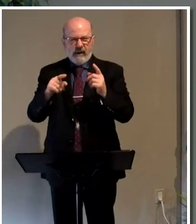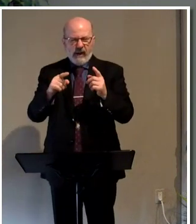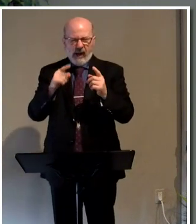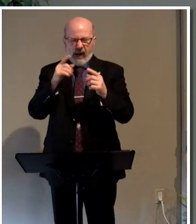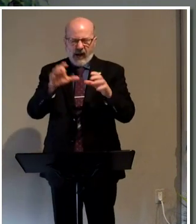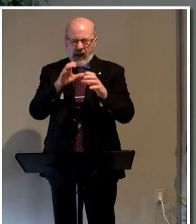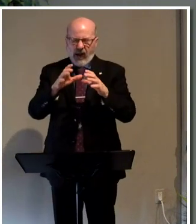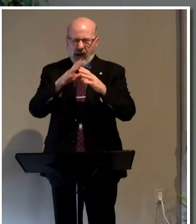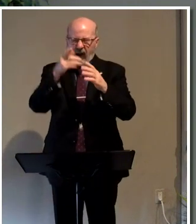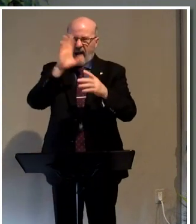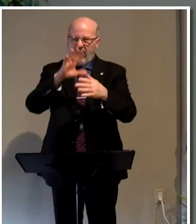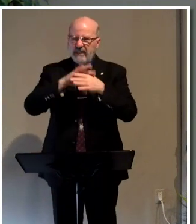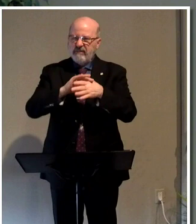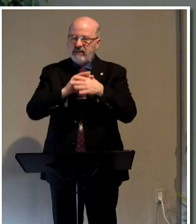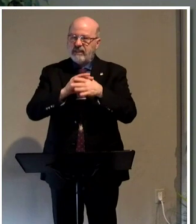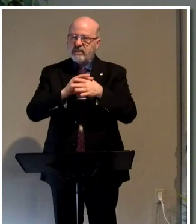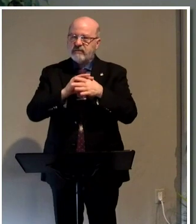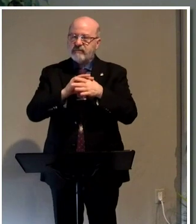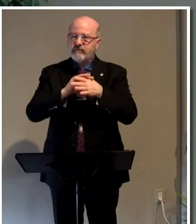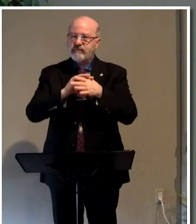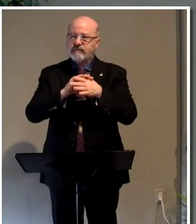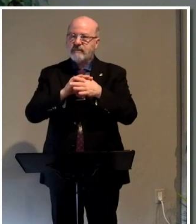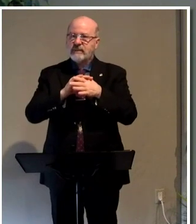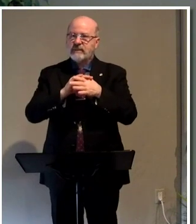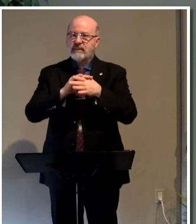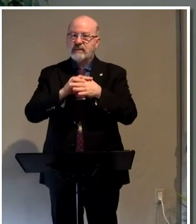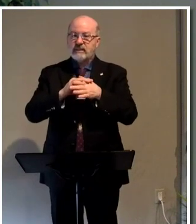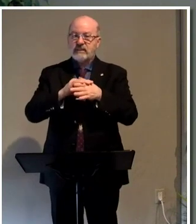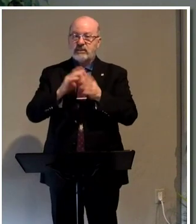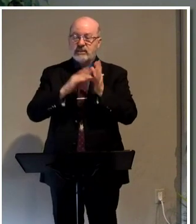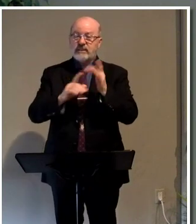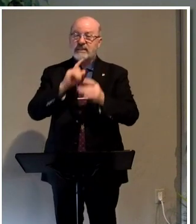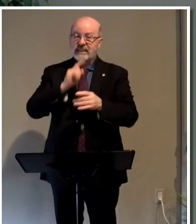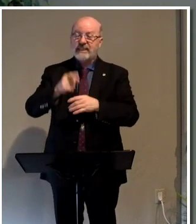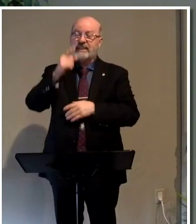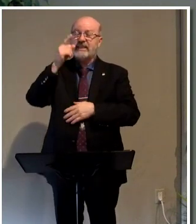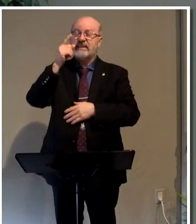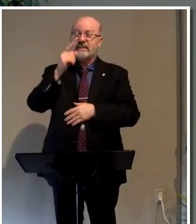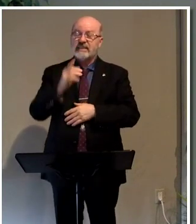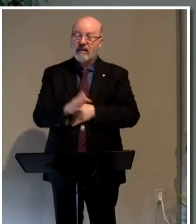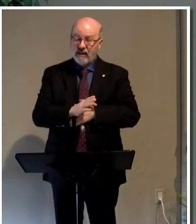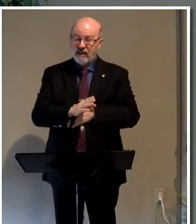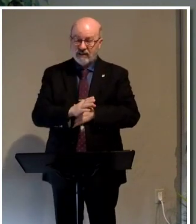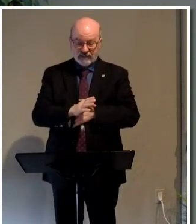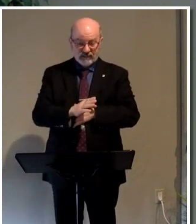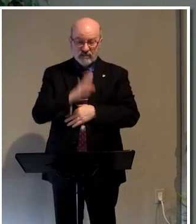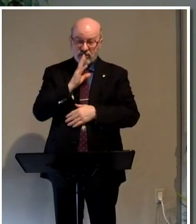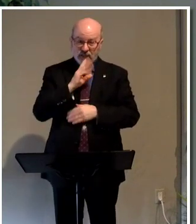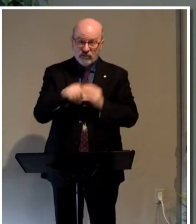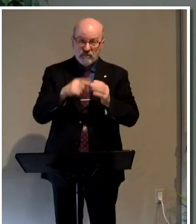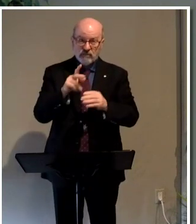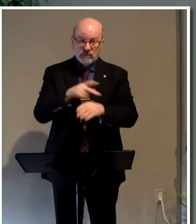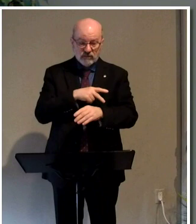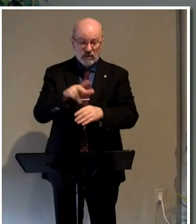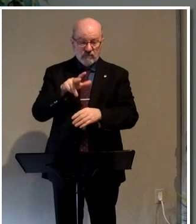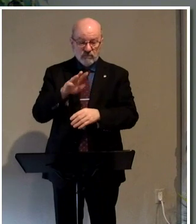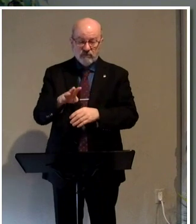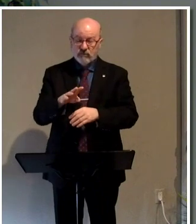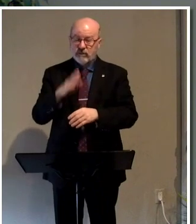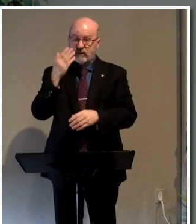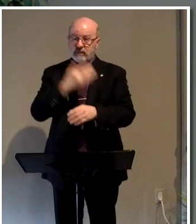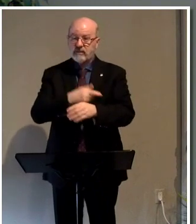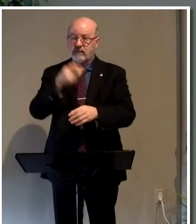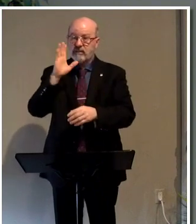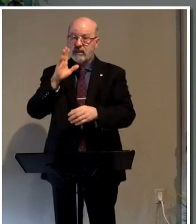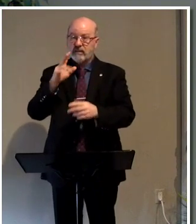none other than God in the flesh. This is a deity thing. This is the God that he's referring to, the Son of God, the